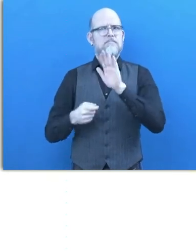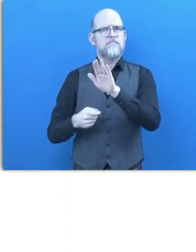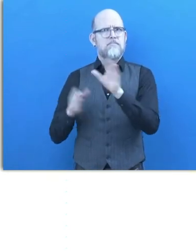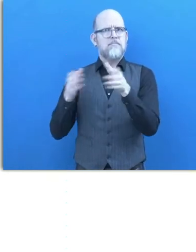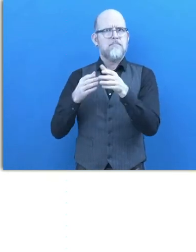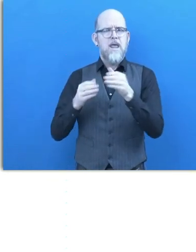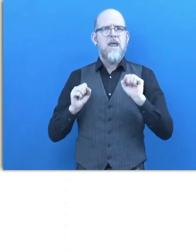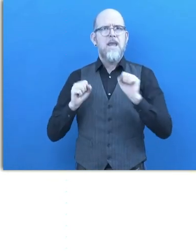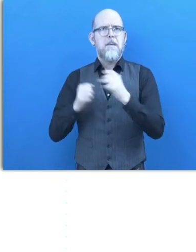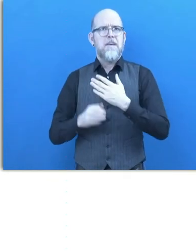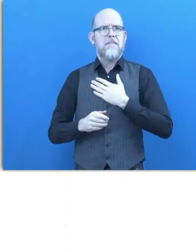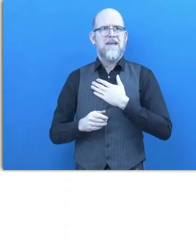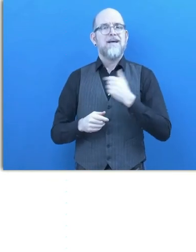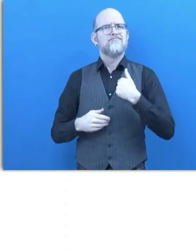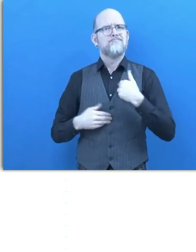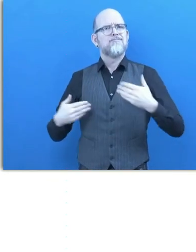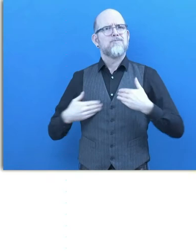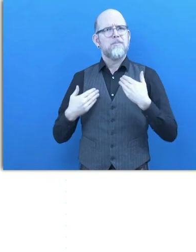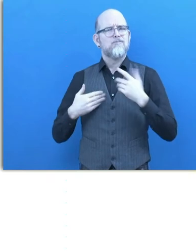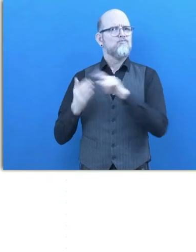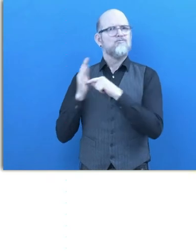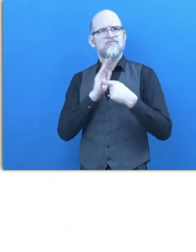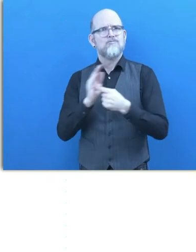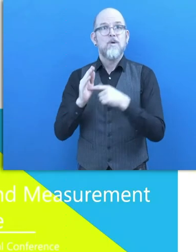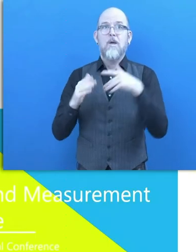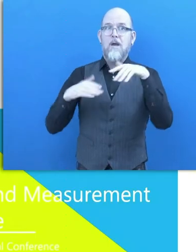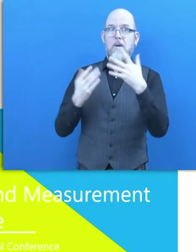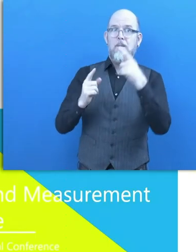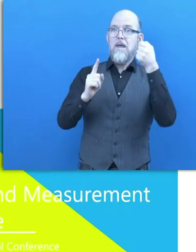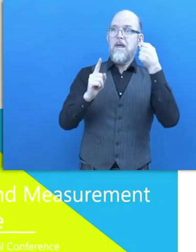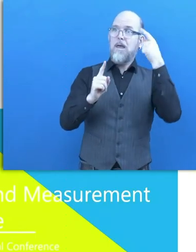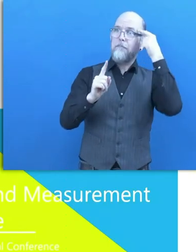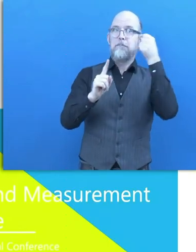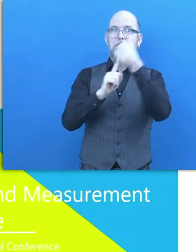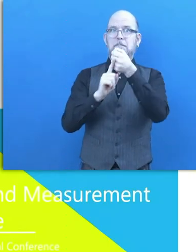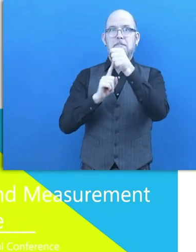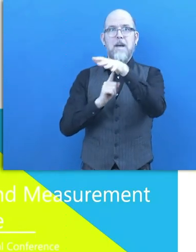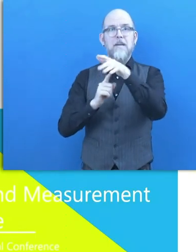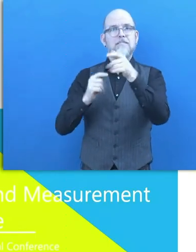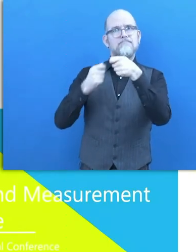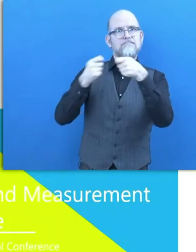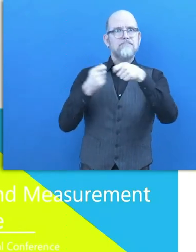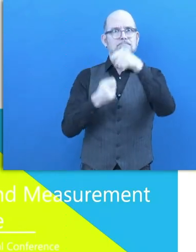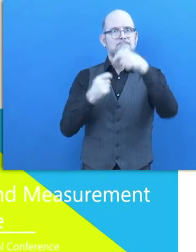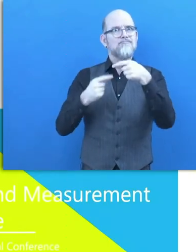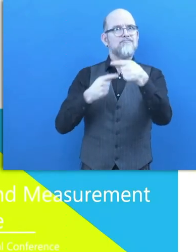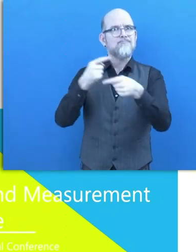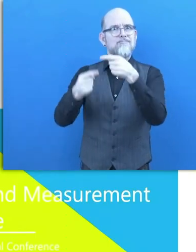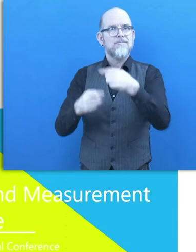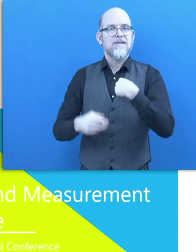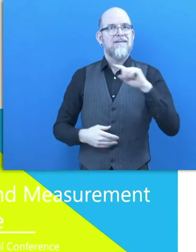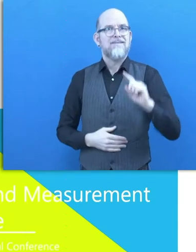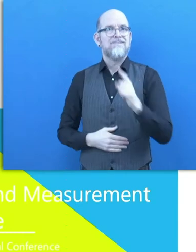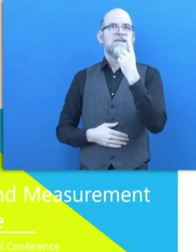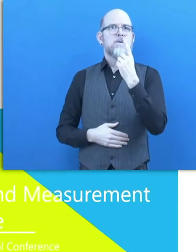to you our path to impact in the following minutes. Prior to the launch of our new portal,